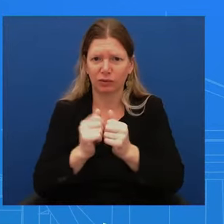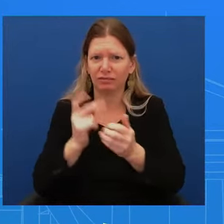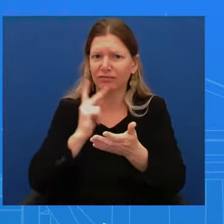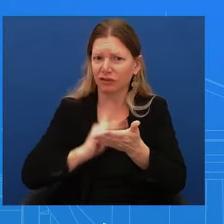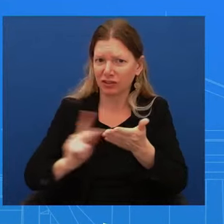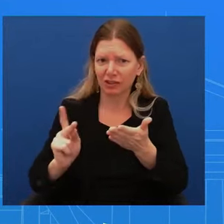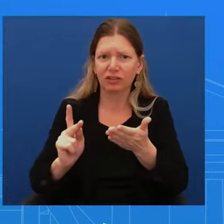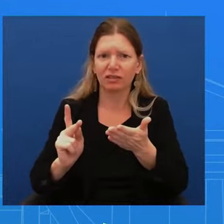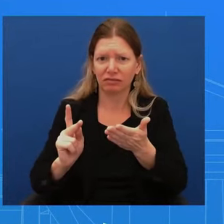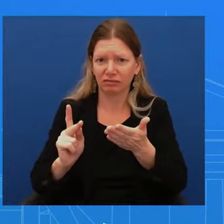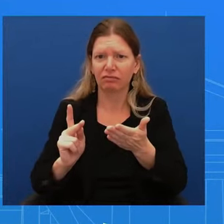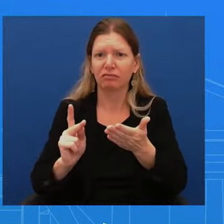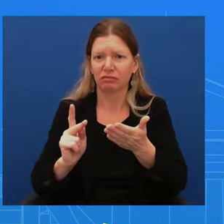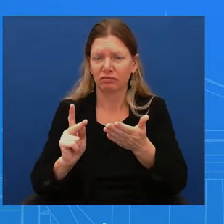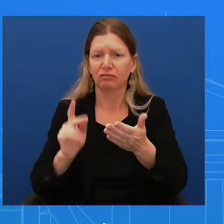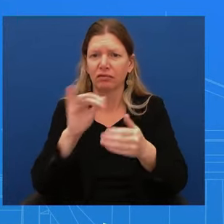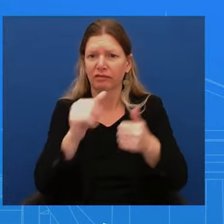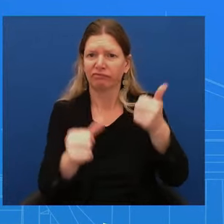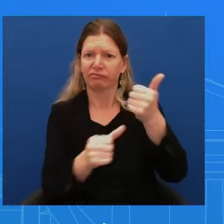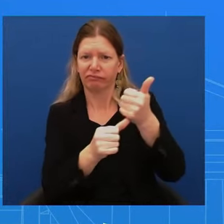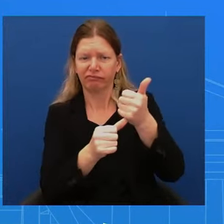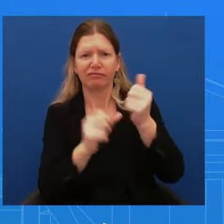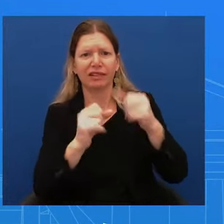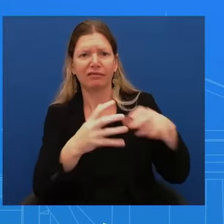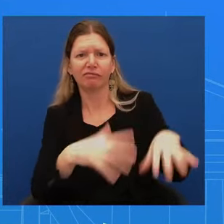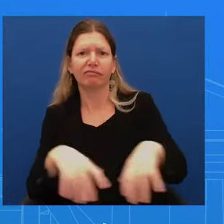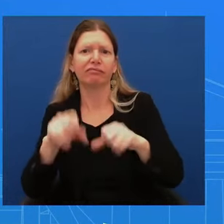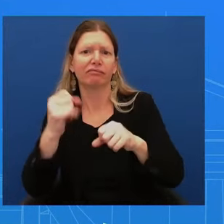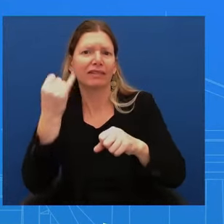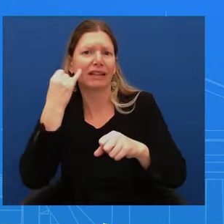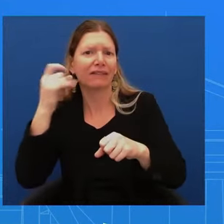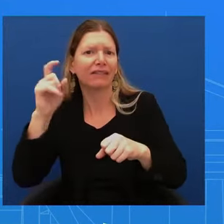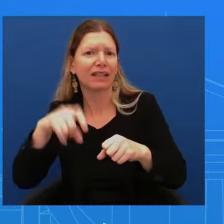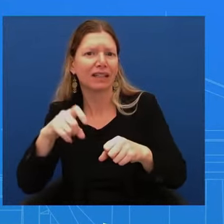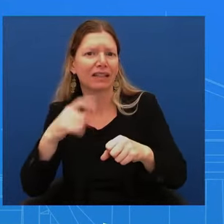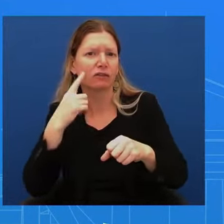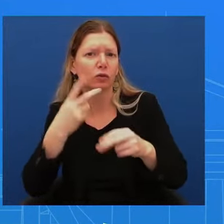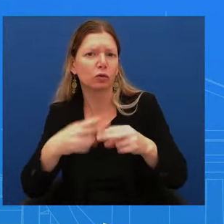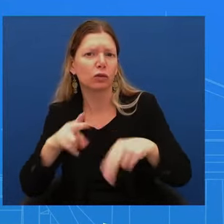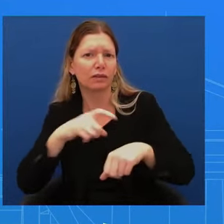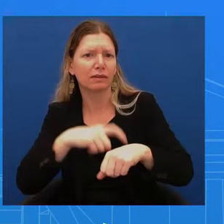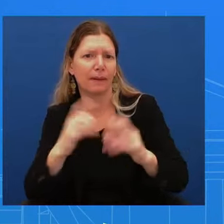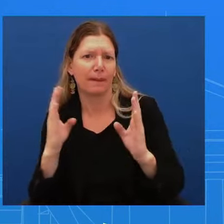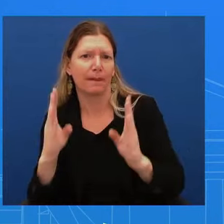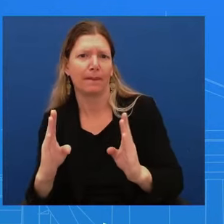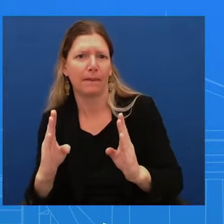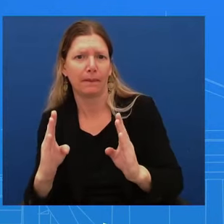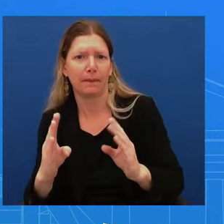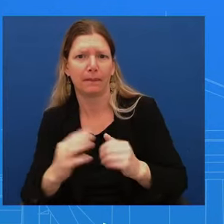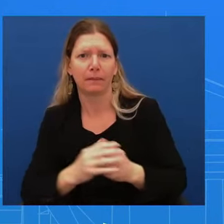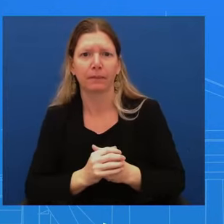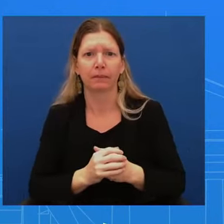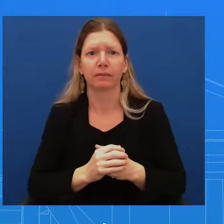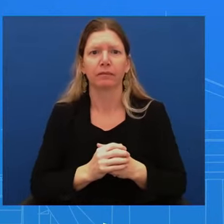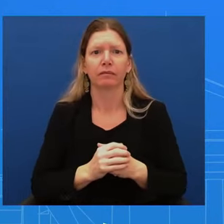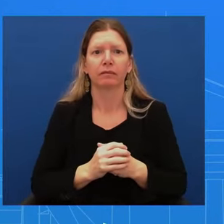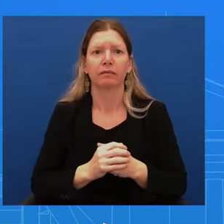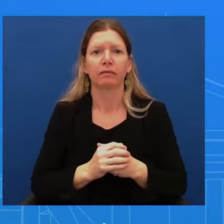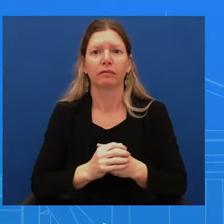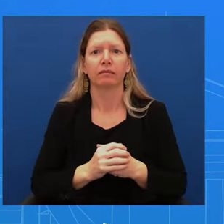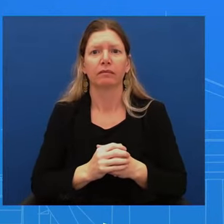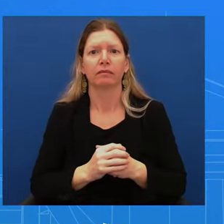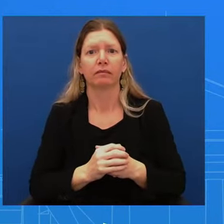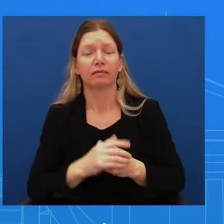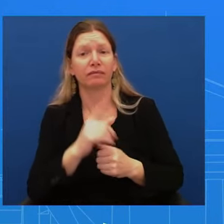secretary of defense for that period of time. Right. But importantly, in that hypothetical, the White House would have learned by not being able to reach